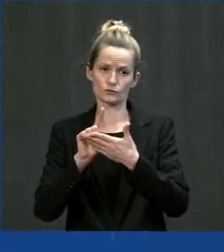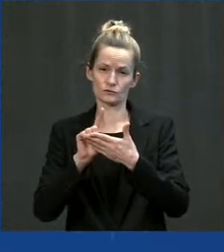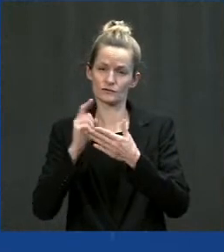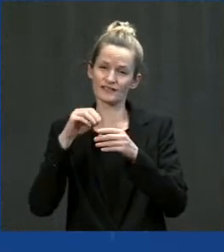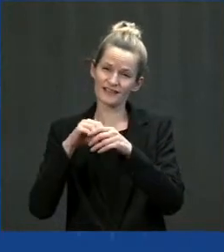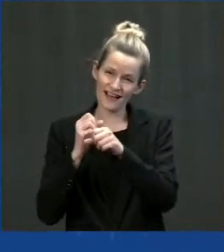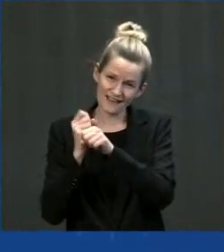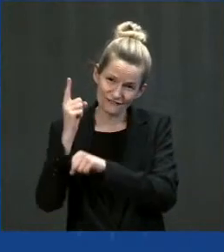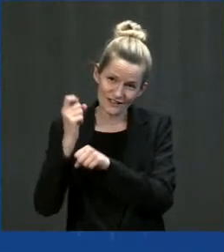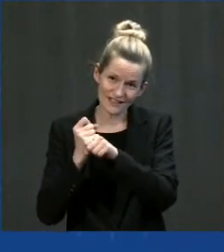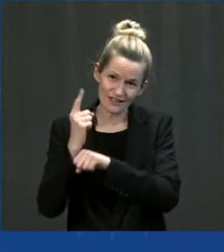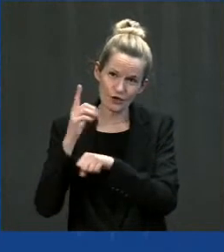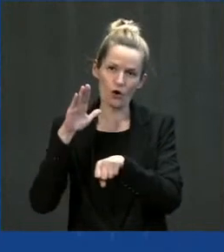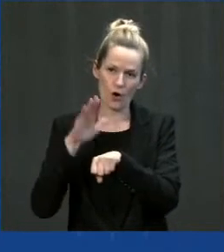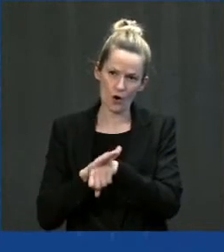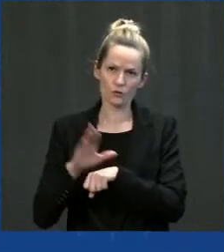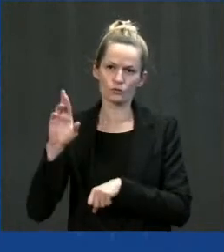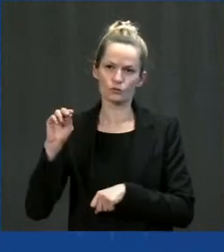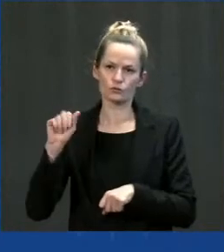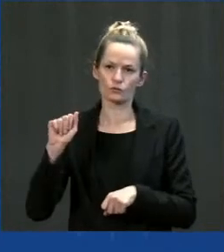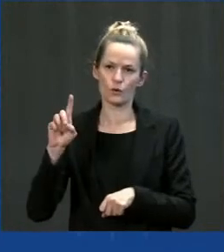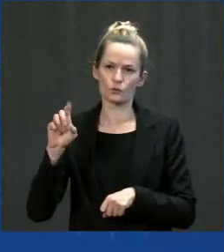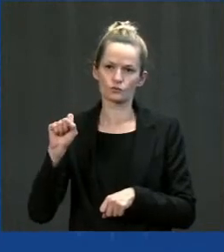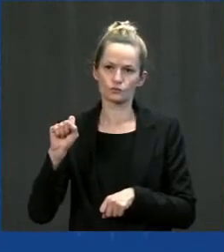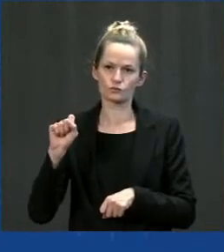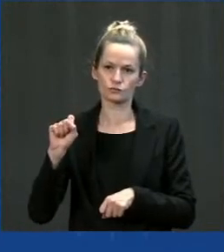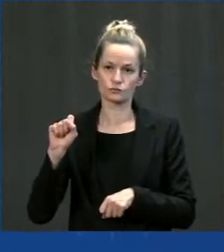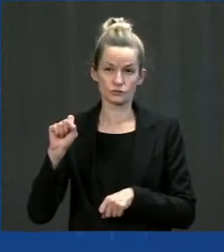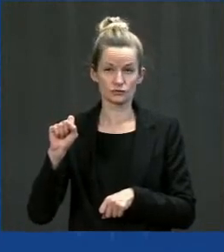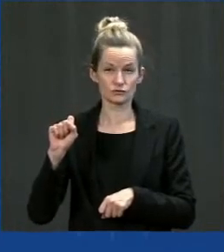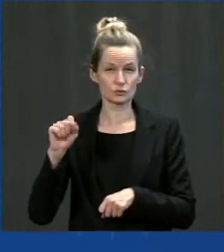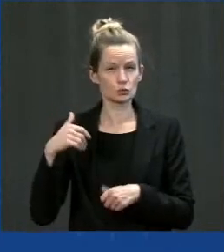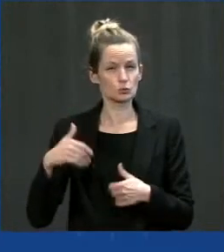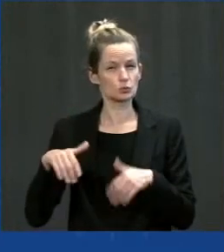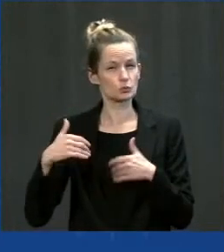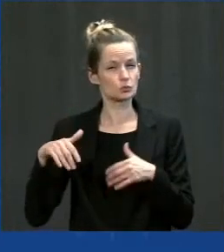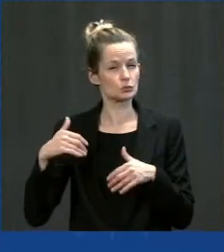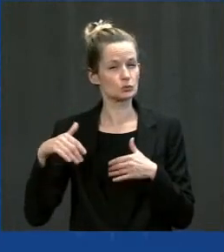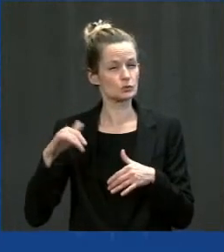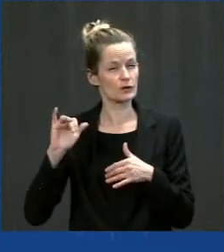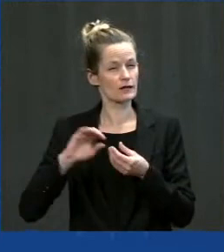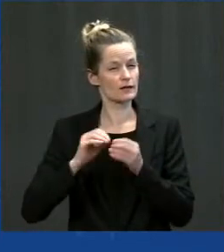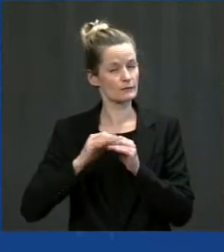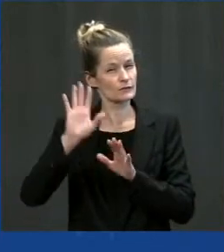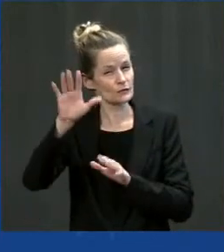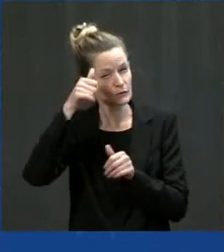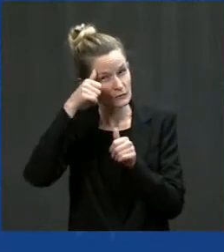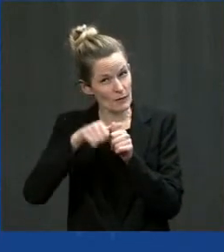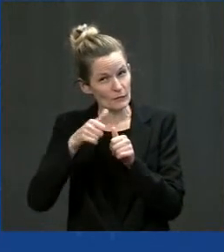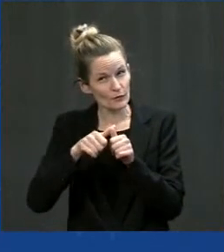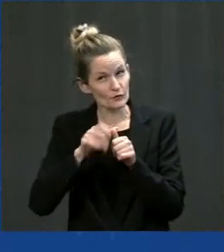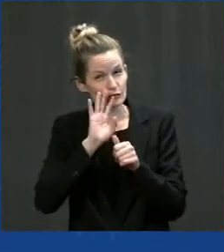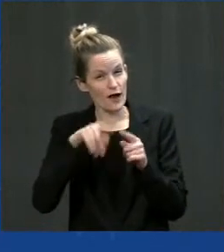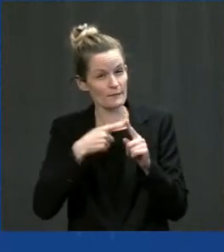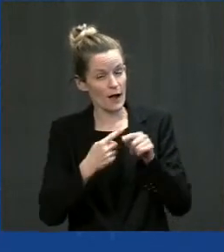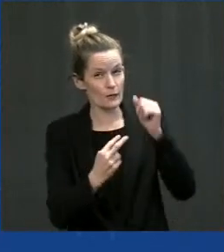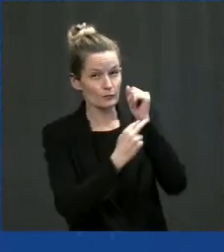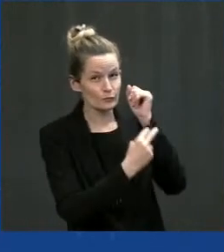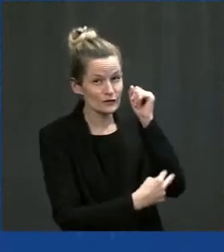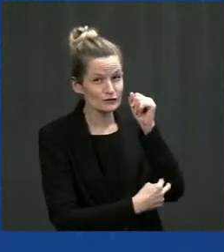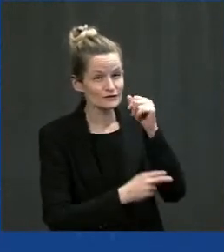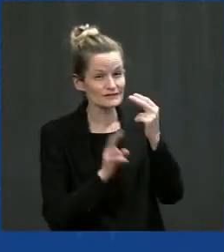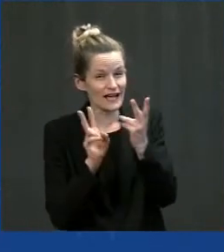in your state where 374 bridges and over 2,6 — 260 miles of highway are in poor